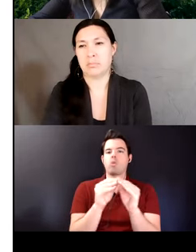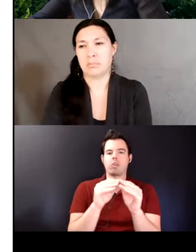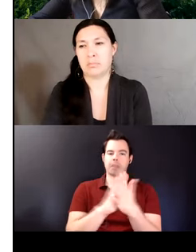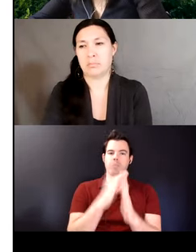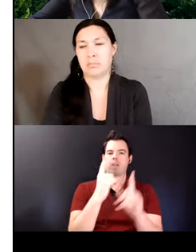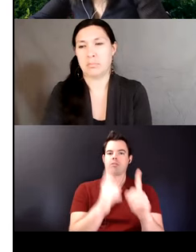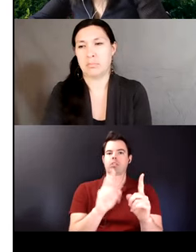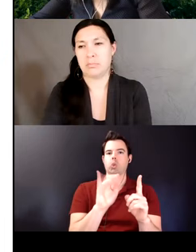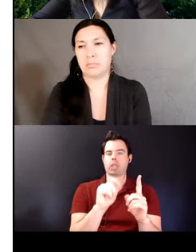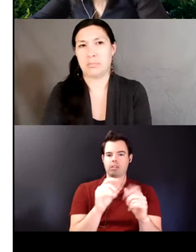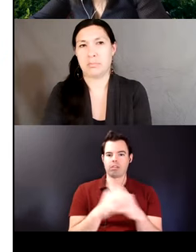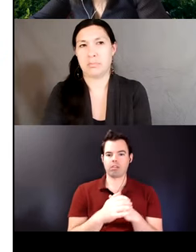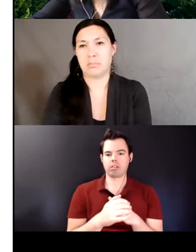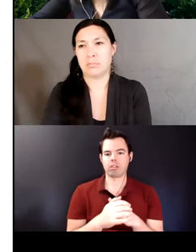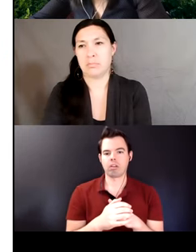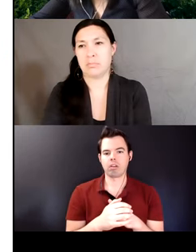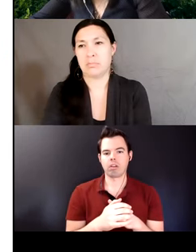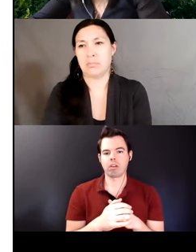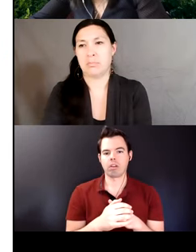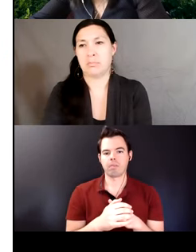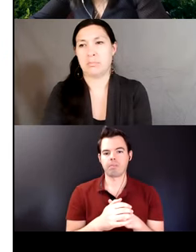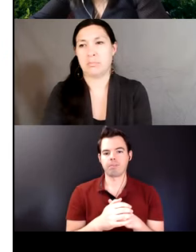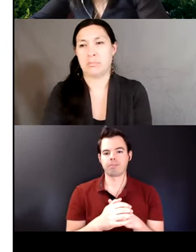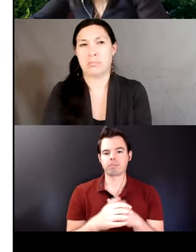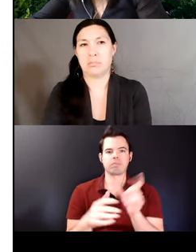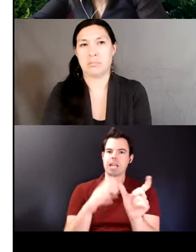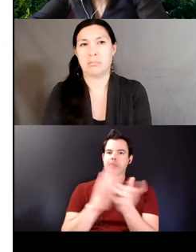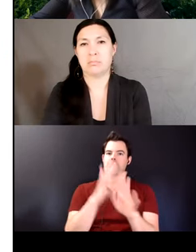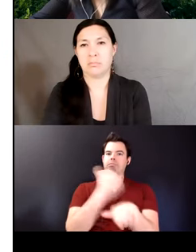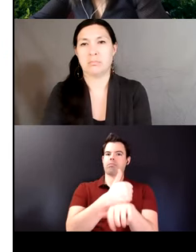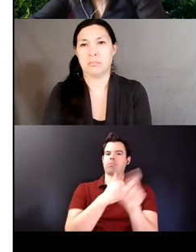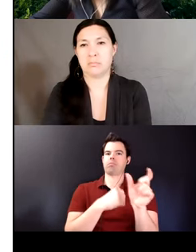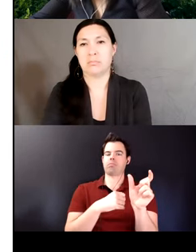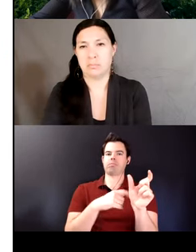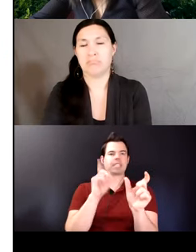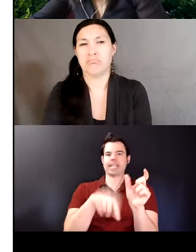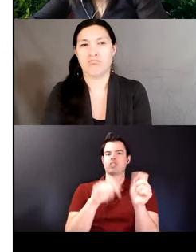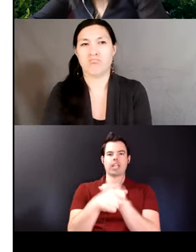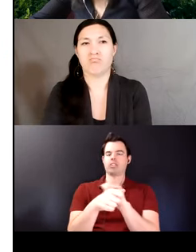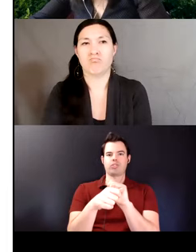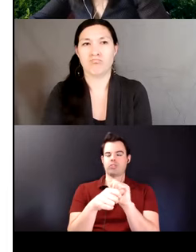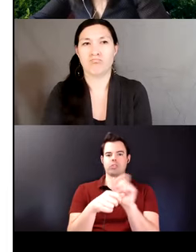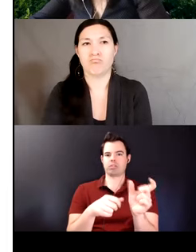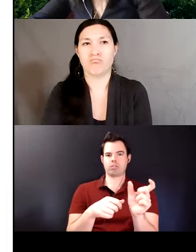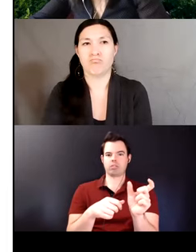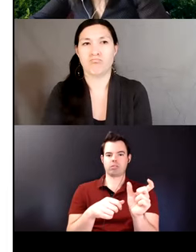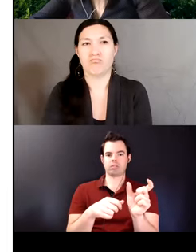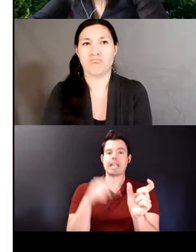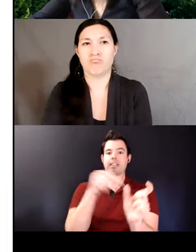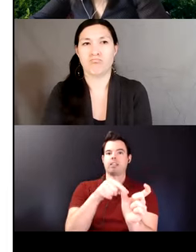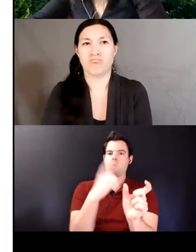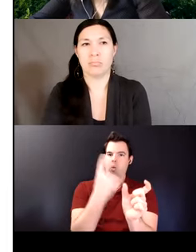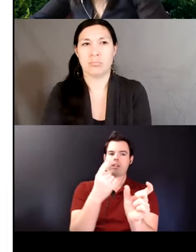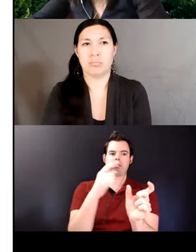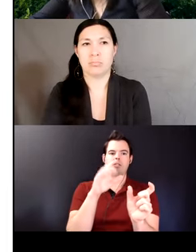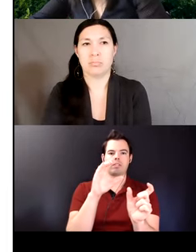synchronically they are fossilized units and they represent a single constituent as in a and